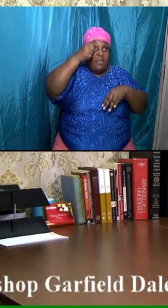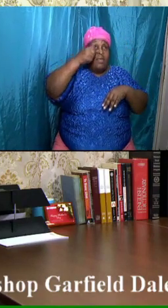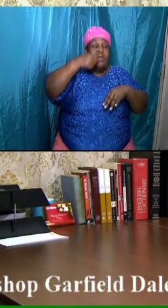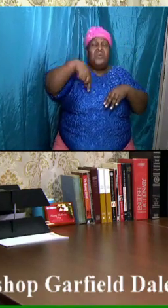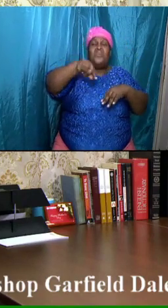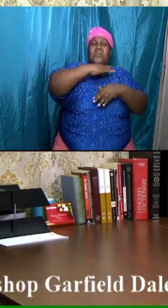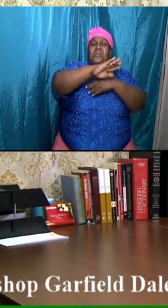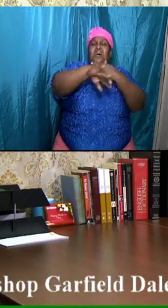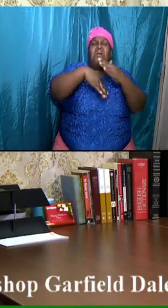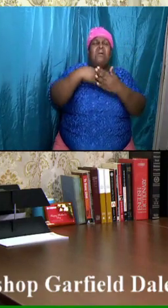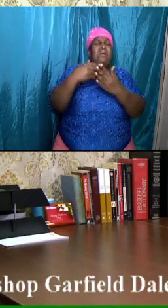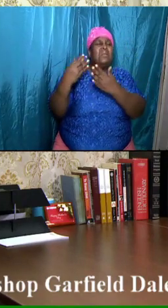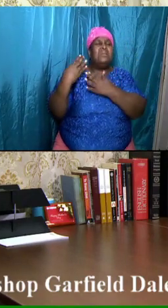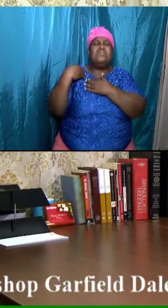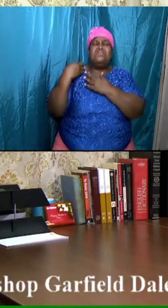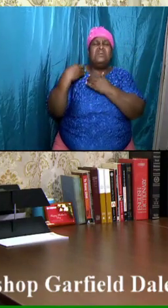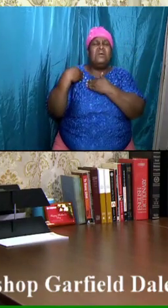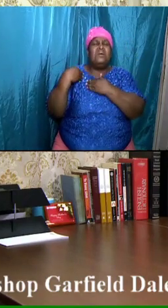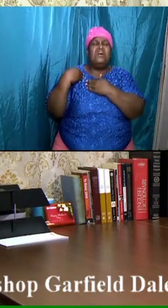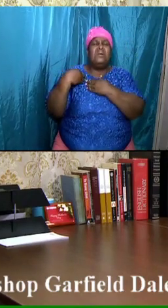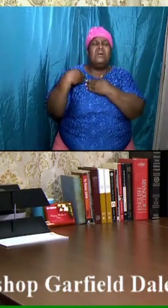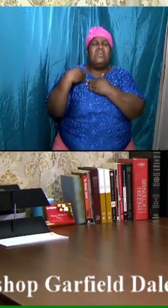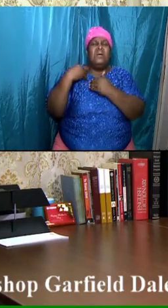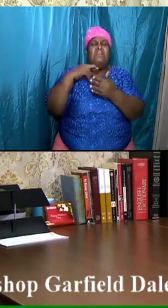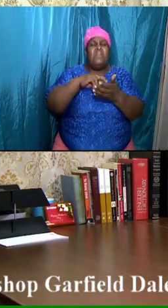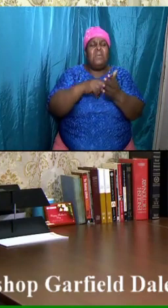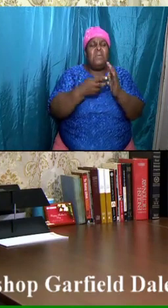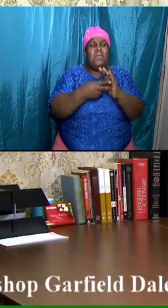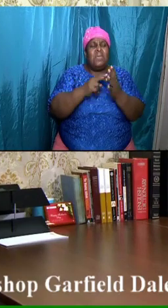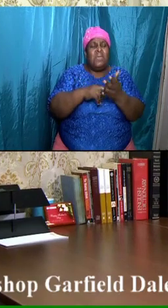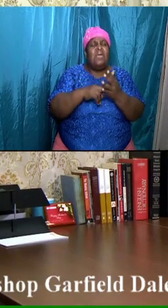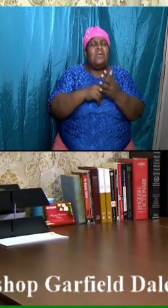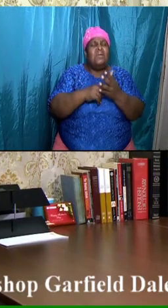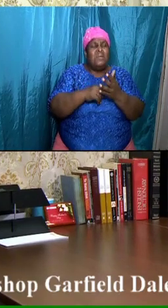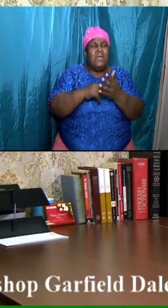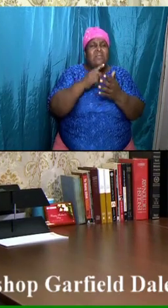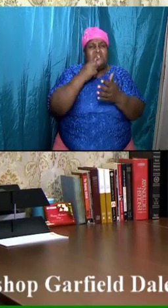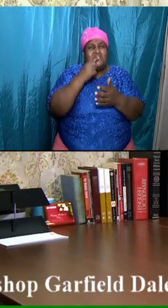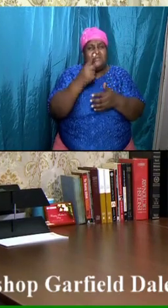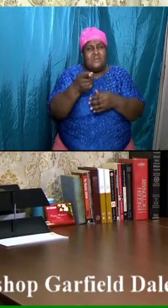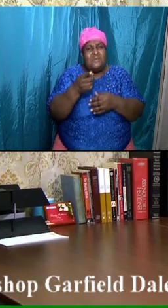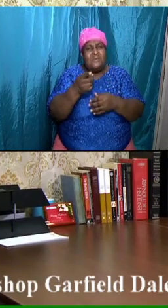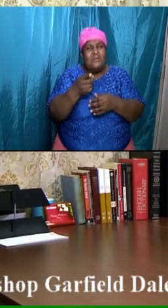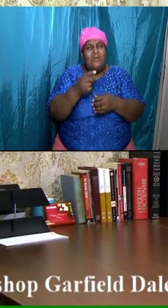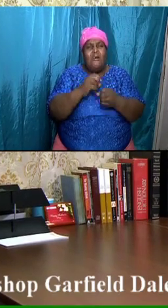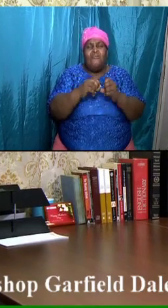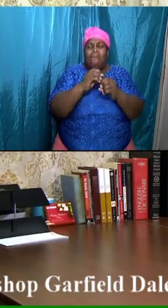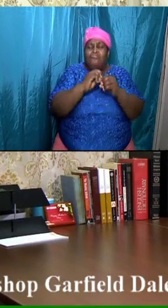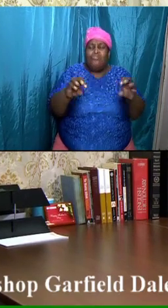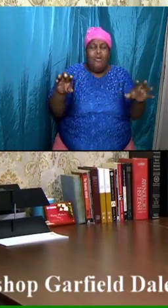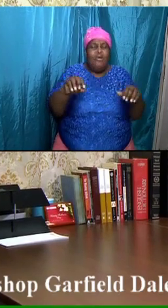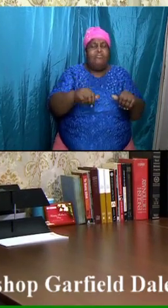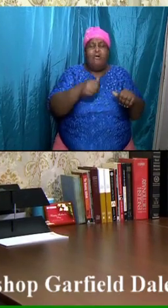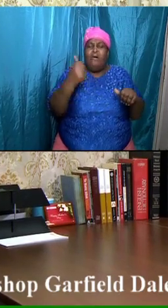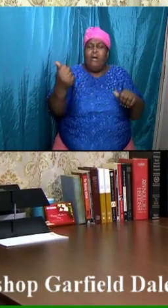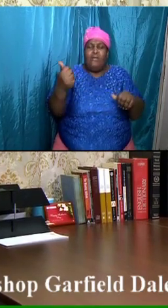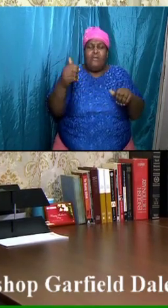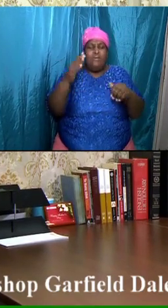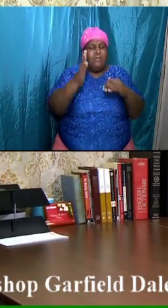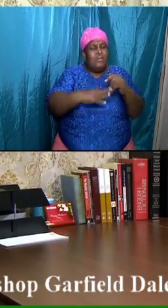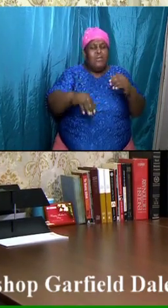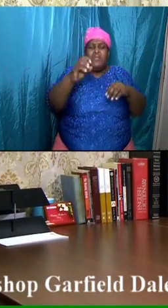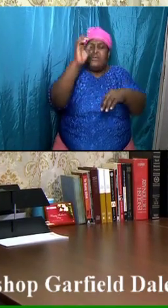that they refer and they are an illustration of none other than the church